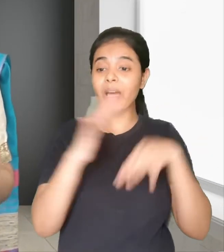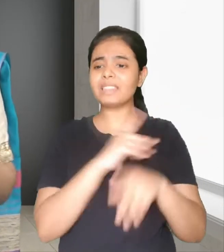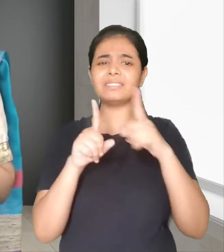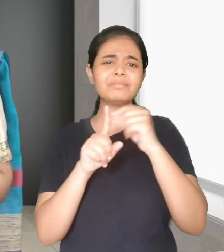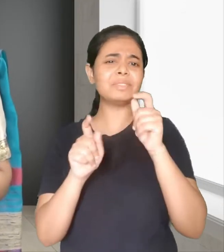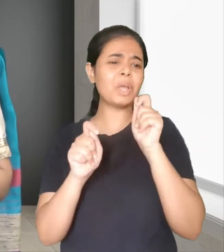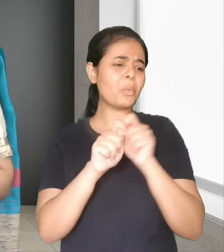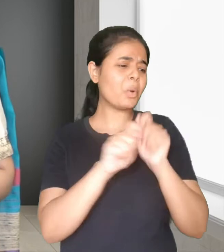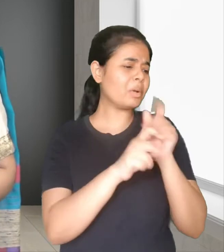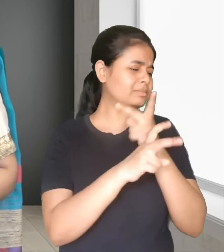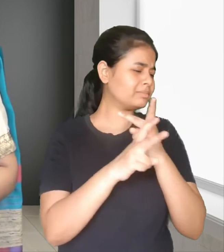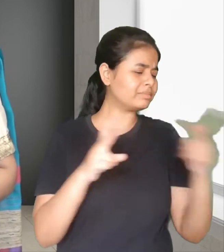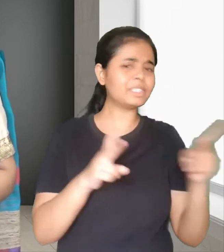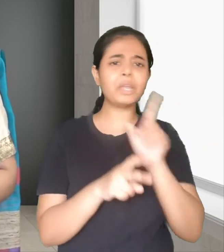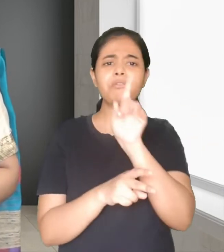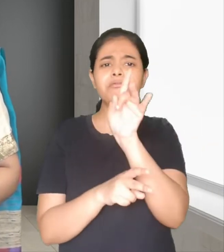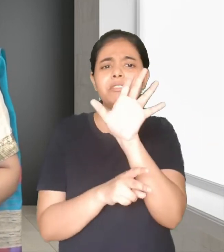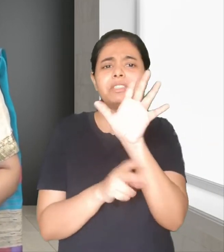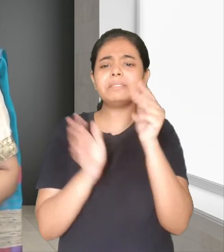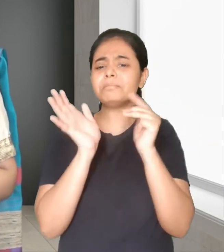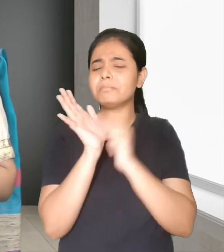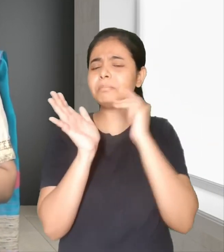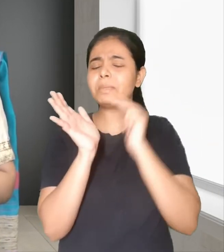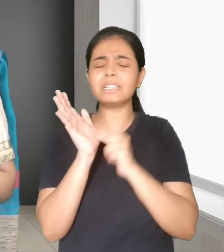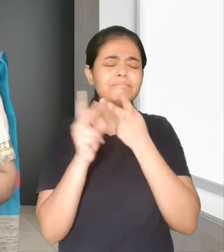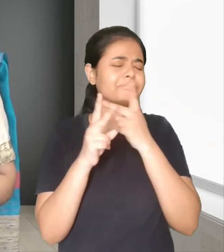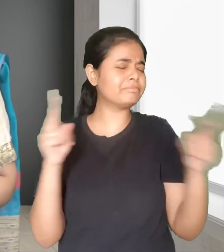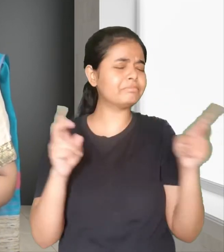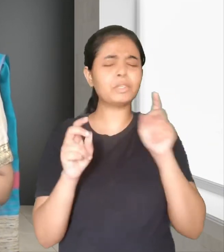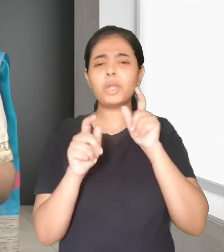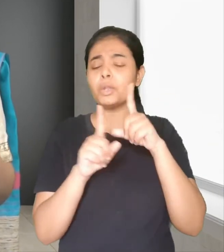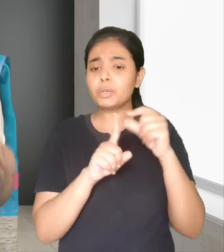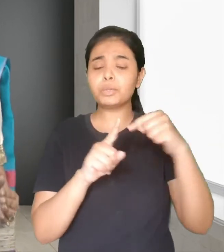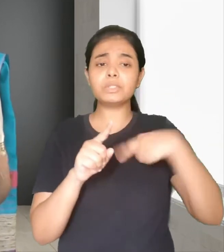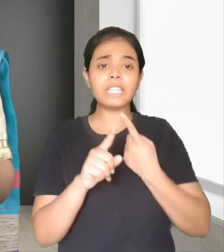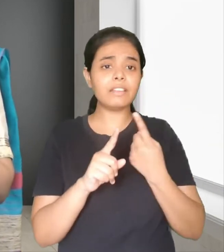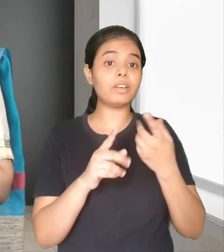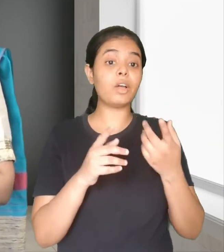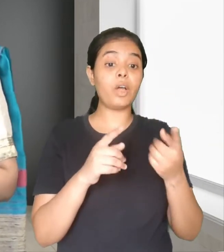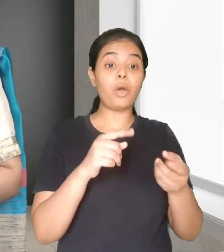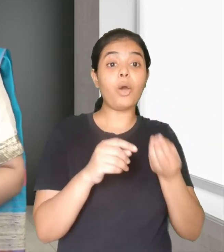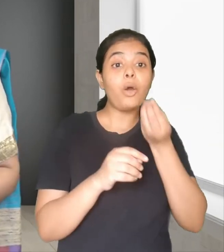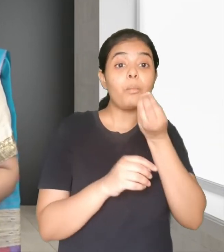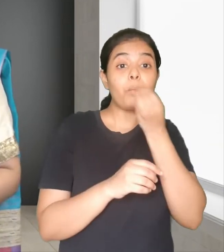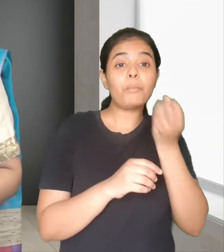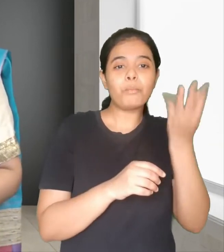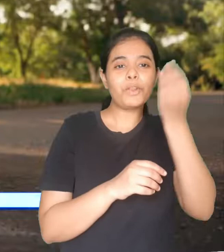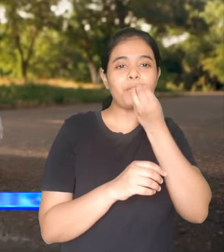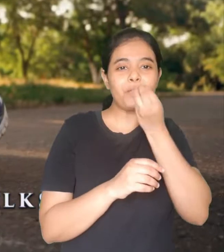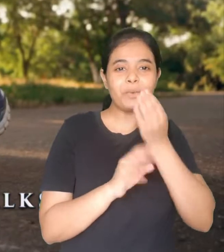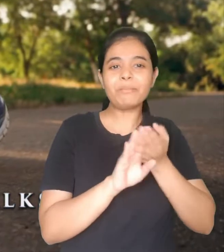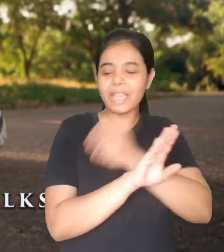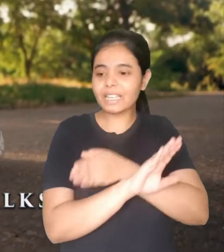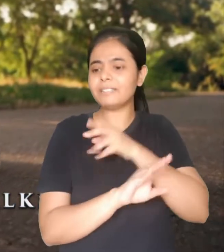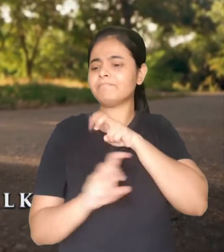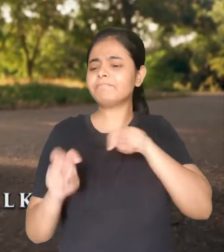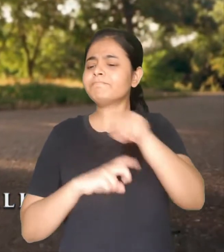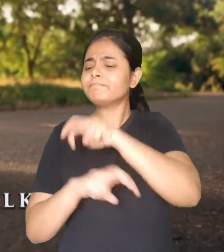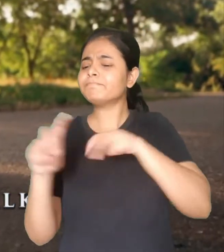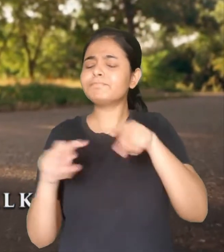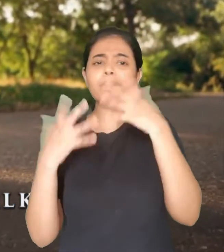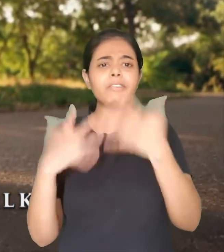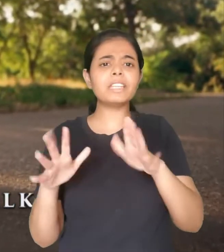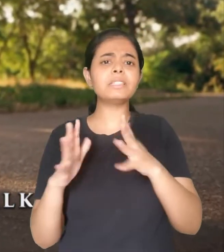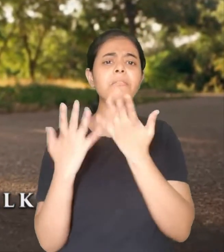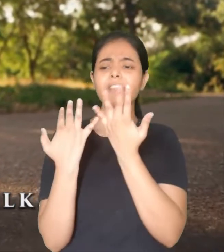15 to 20 minutes of household chores involving you to move about and bend. Go out for short